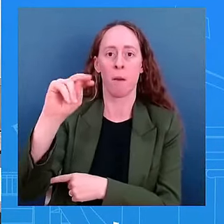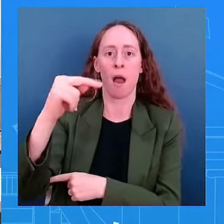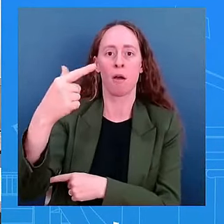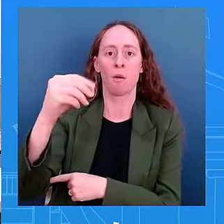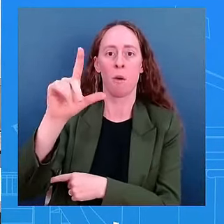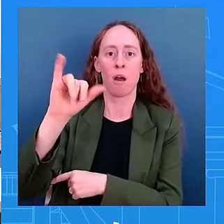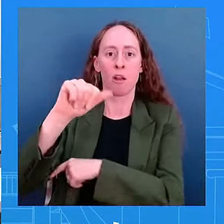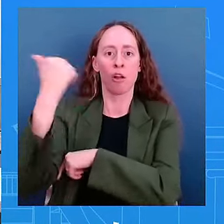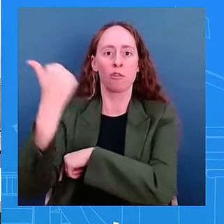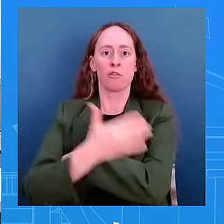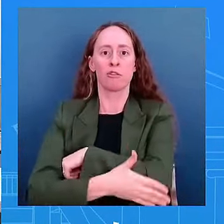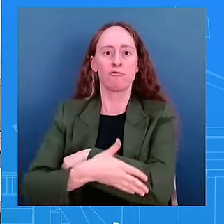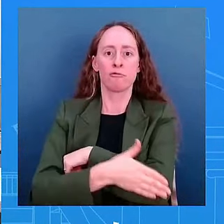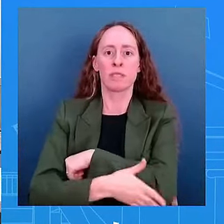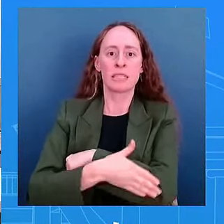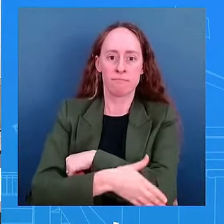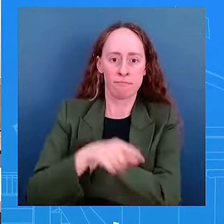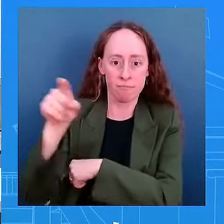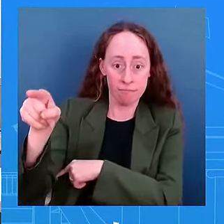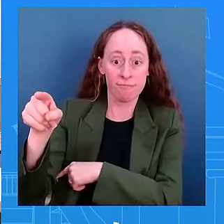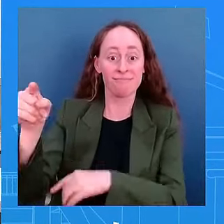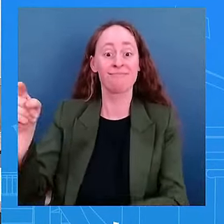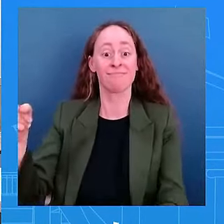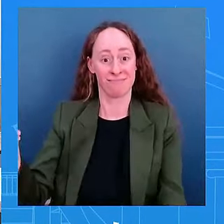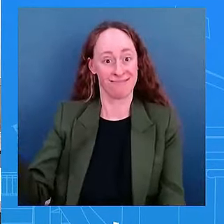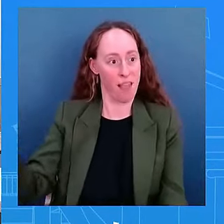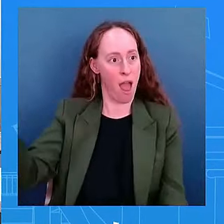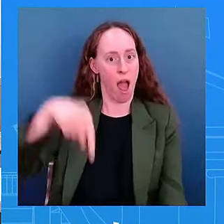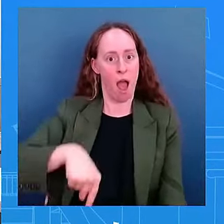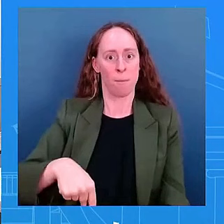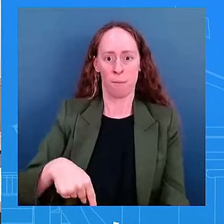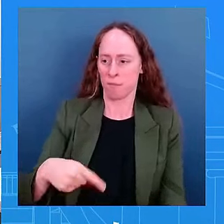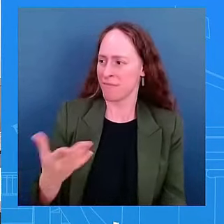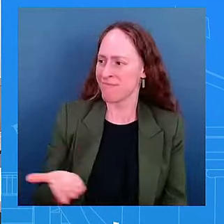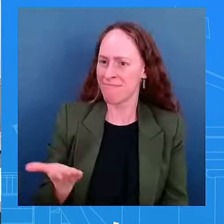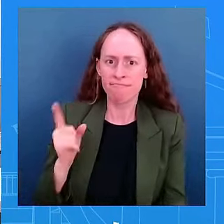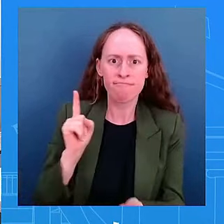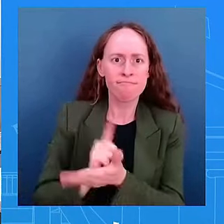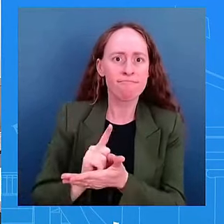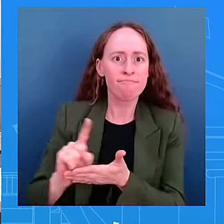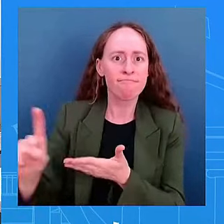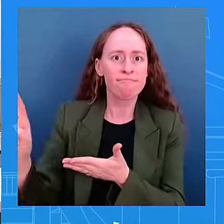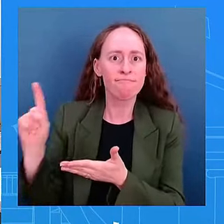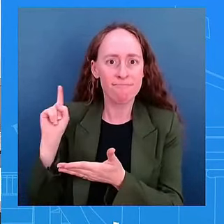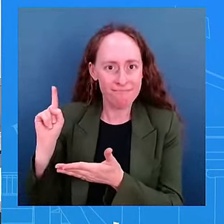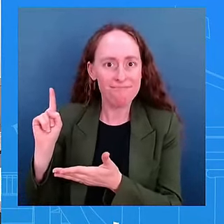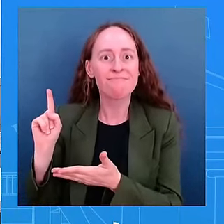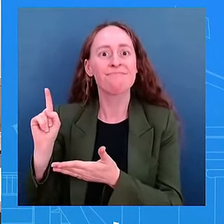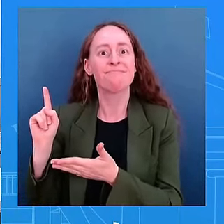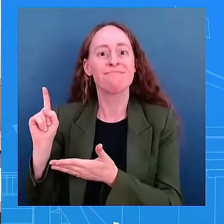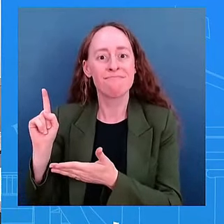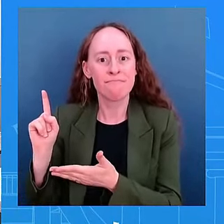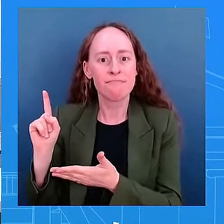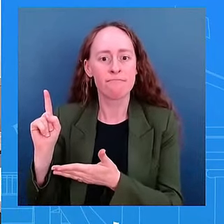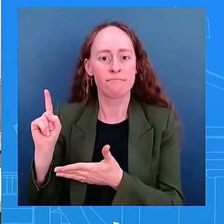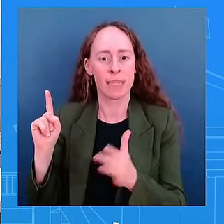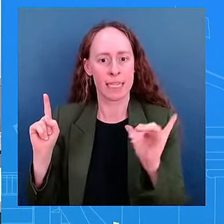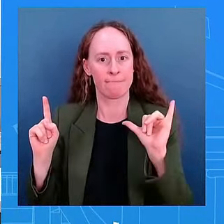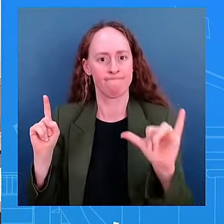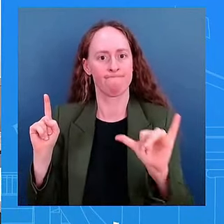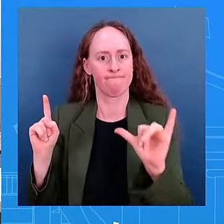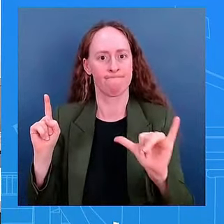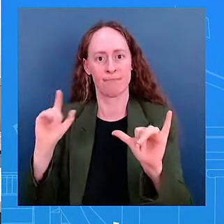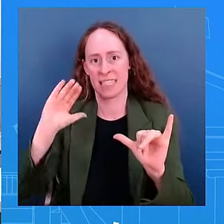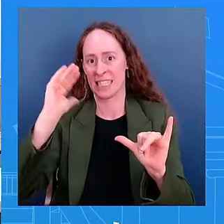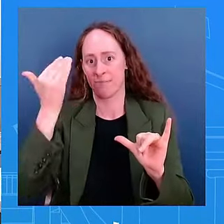it seems like the the there's an increased fear of the degradation of press freedom within